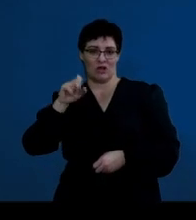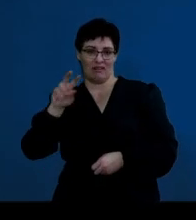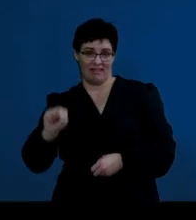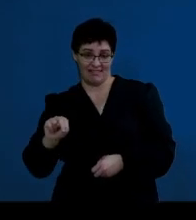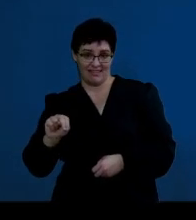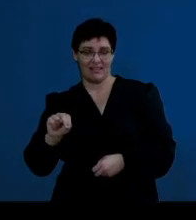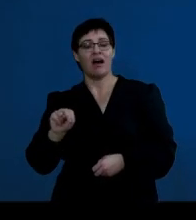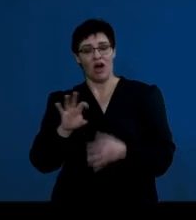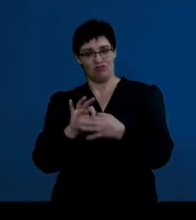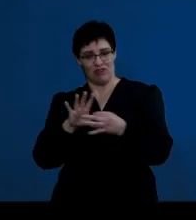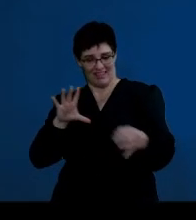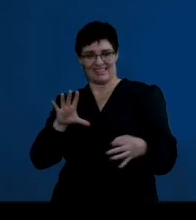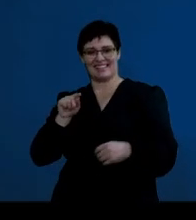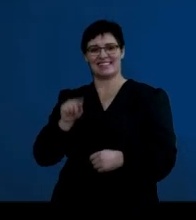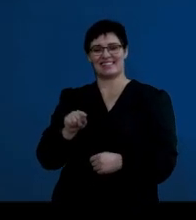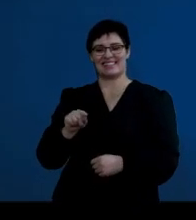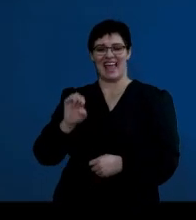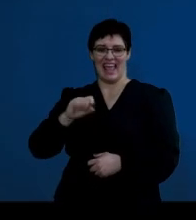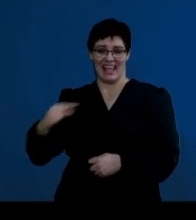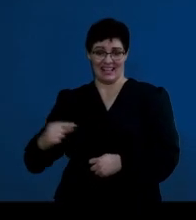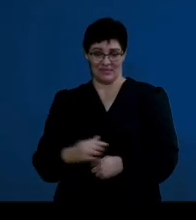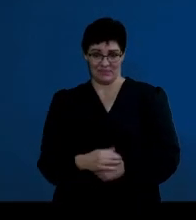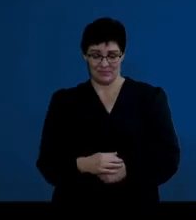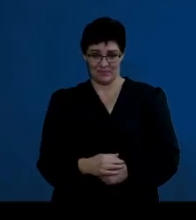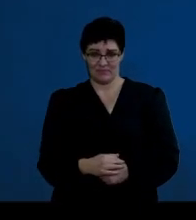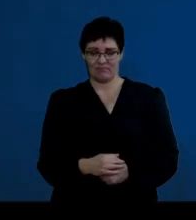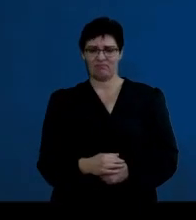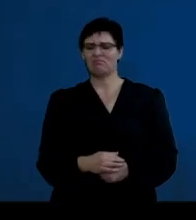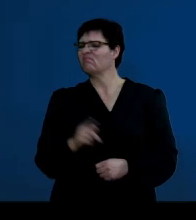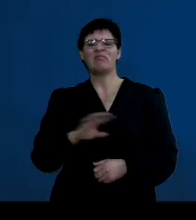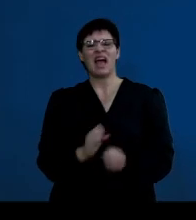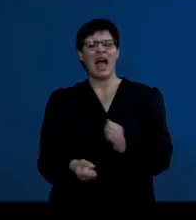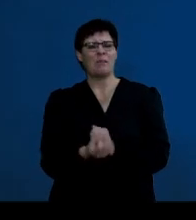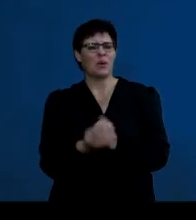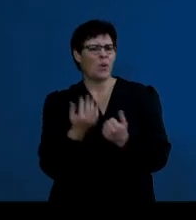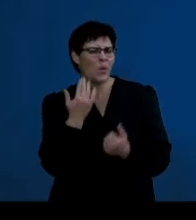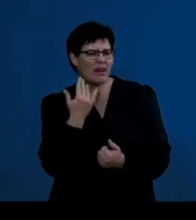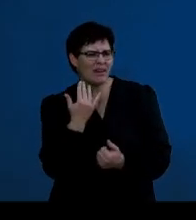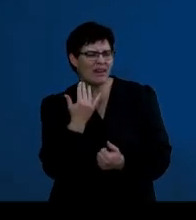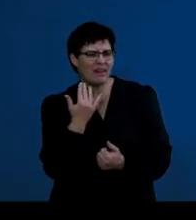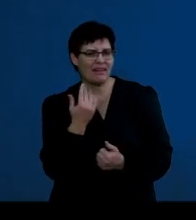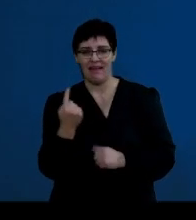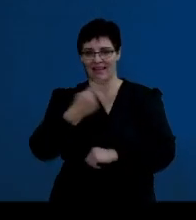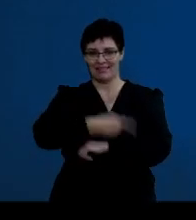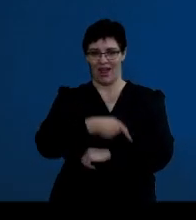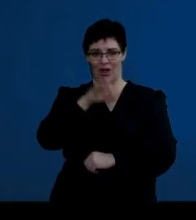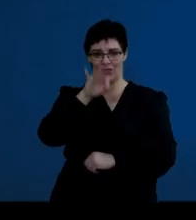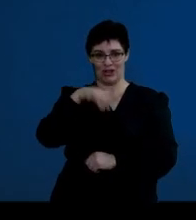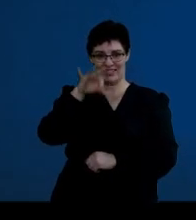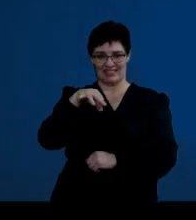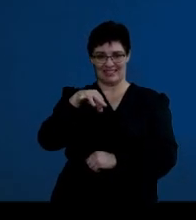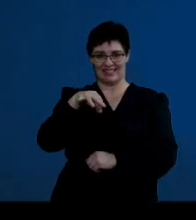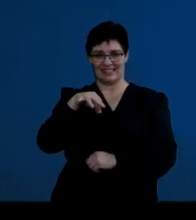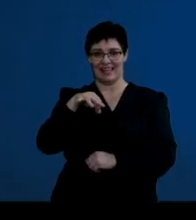the release of an egg. And that happens on day 13, when LH levels